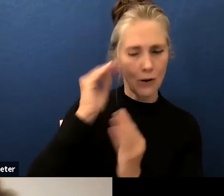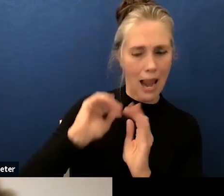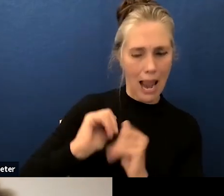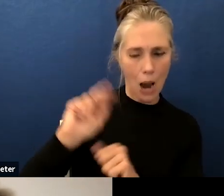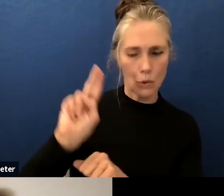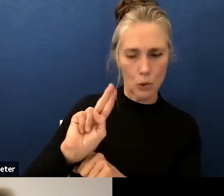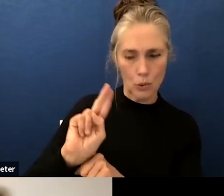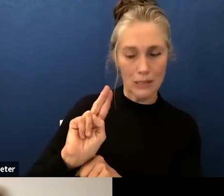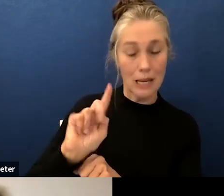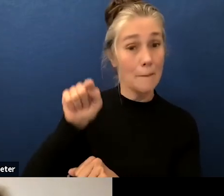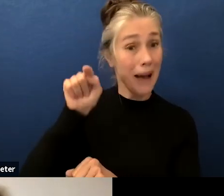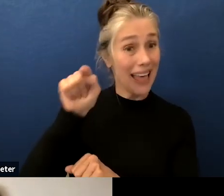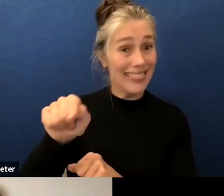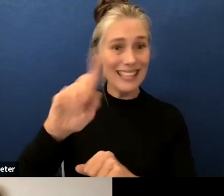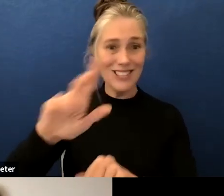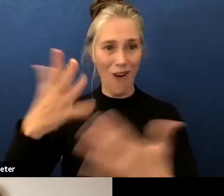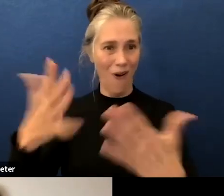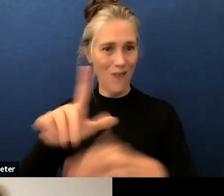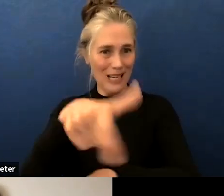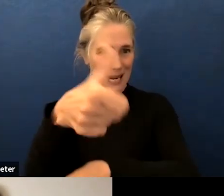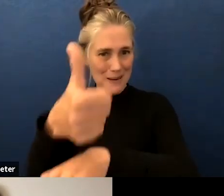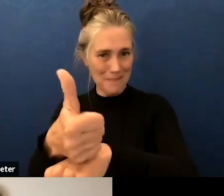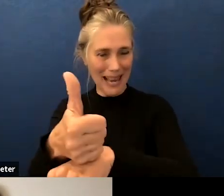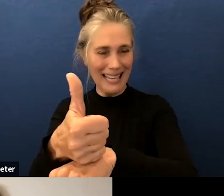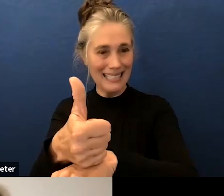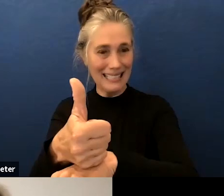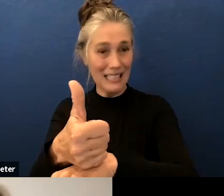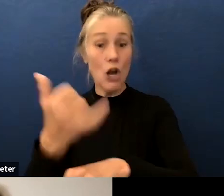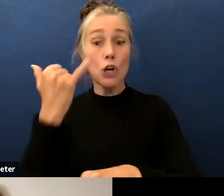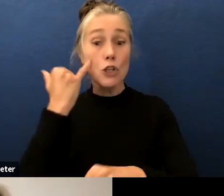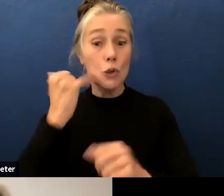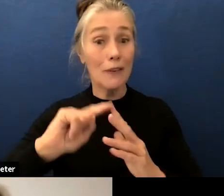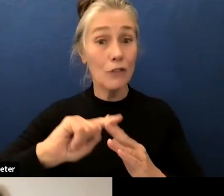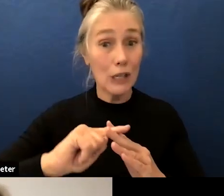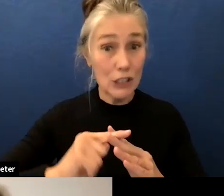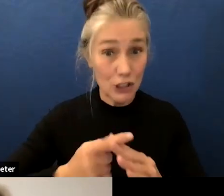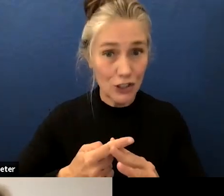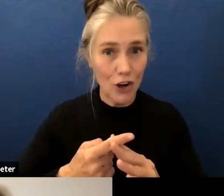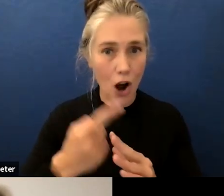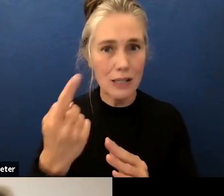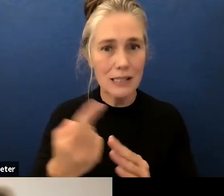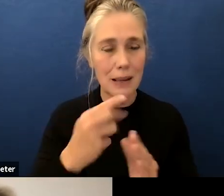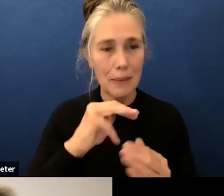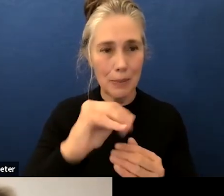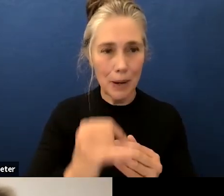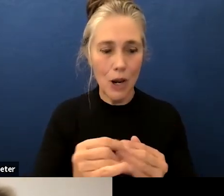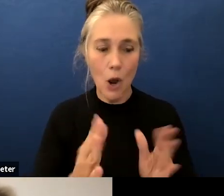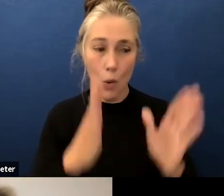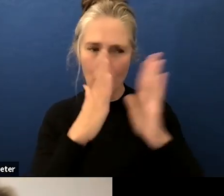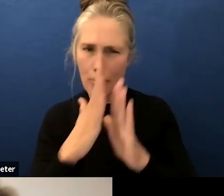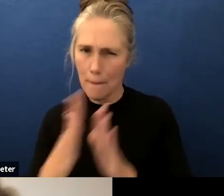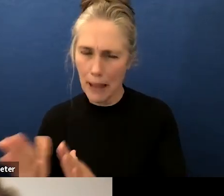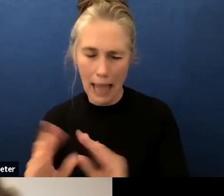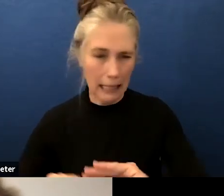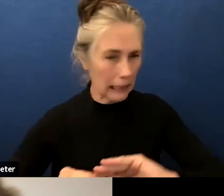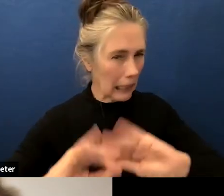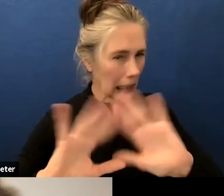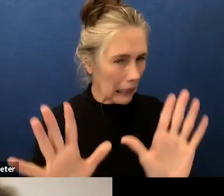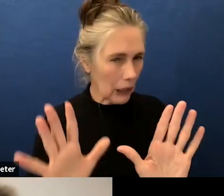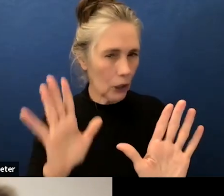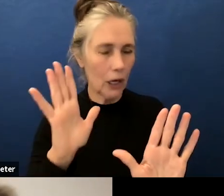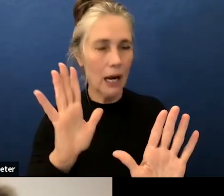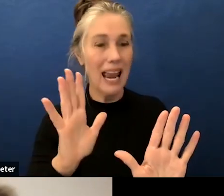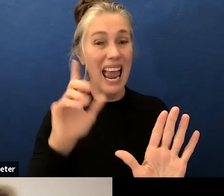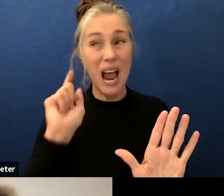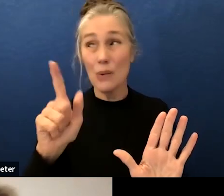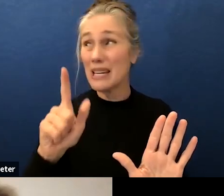in place so if we start a project or we start an initiative with a real clear plan and we need to